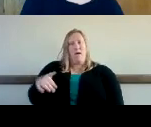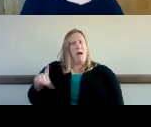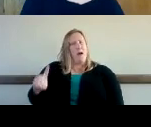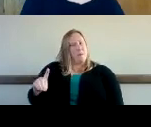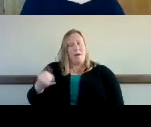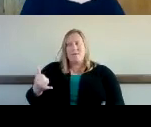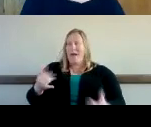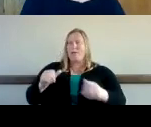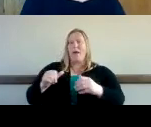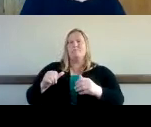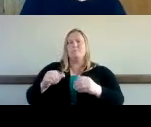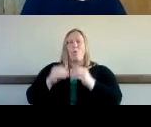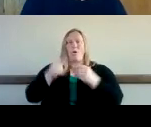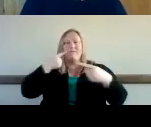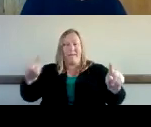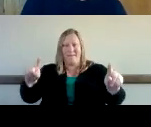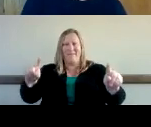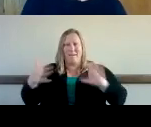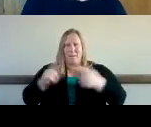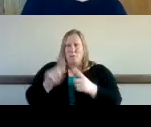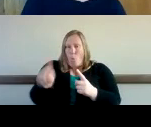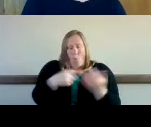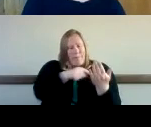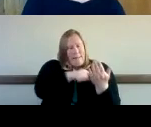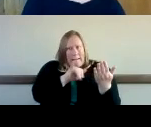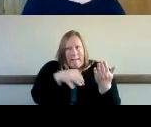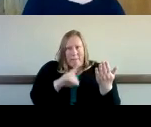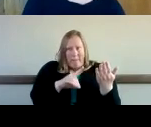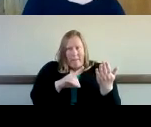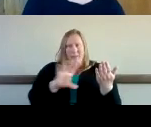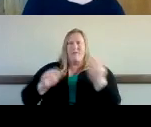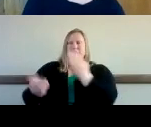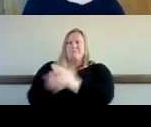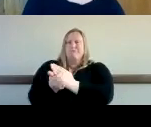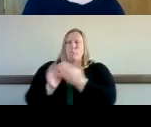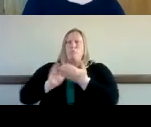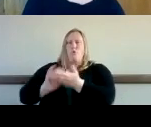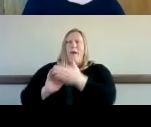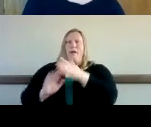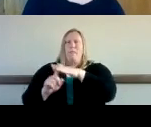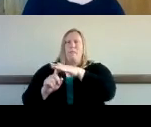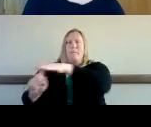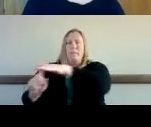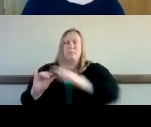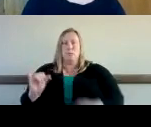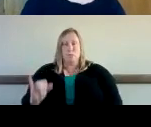than he was with the ipad at the end of the time he was using it visually